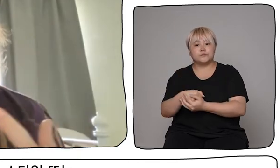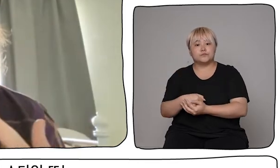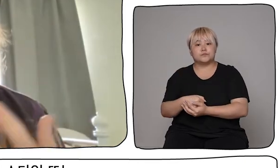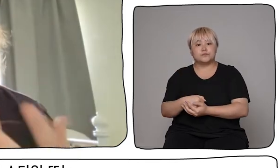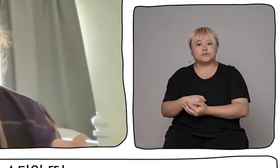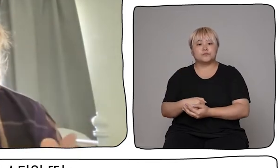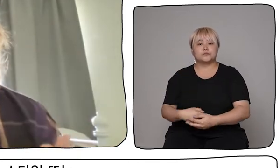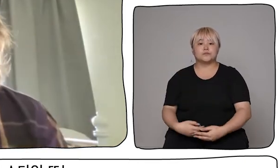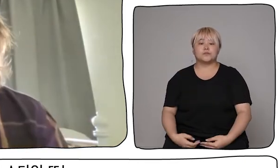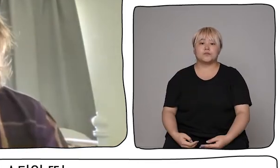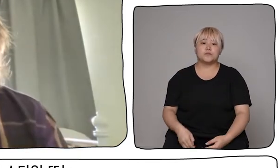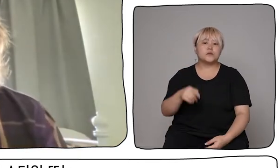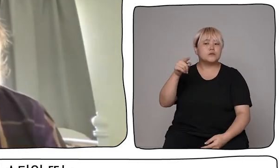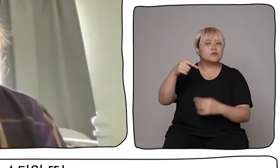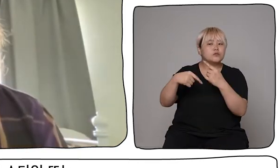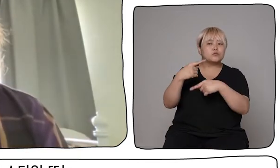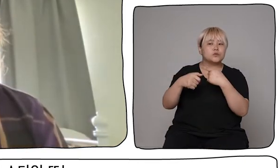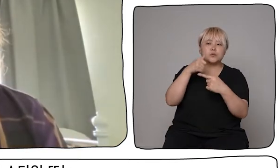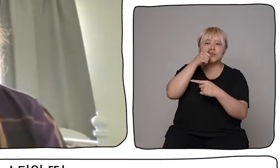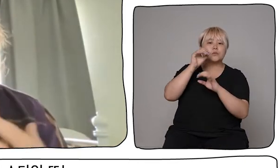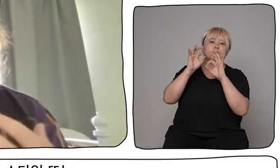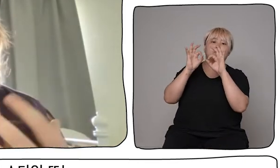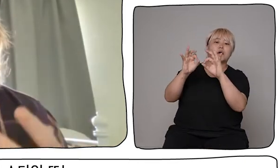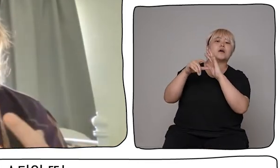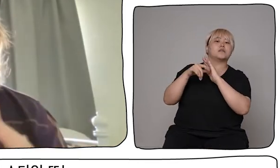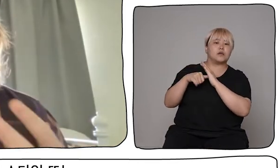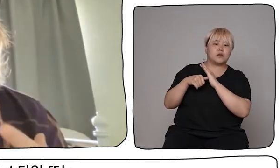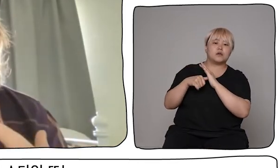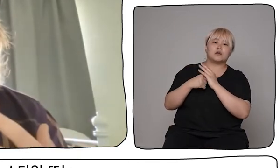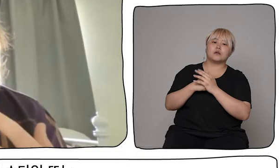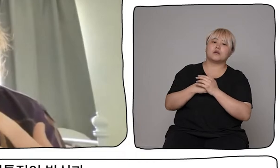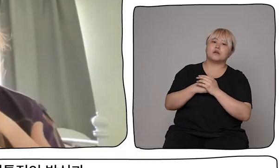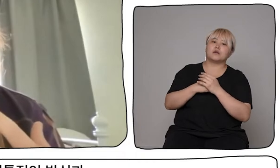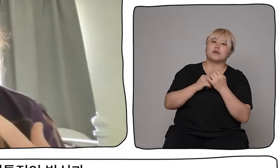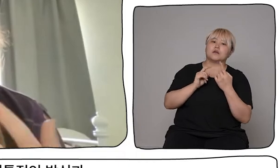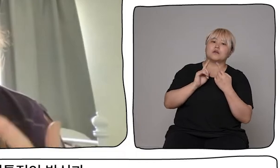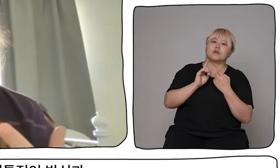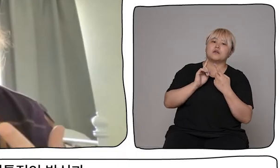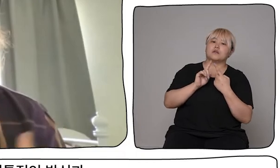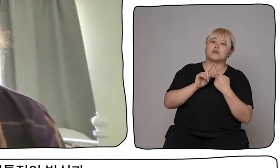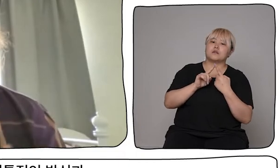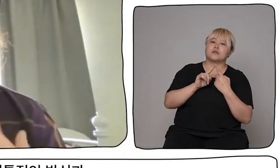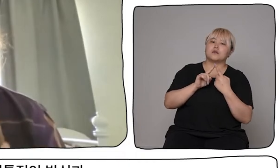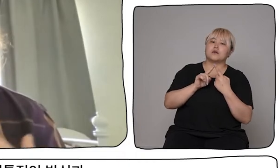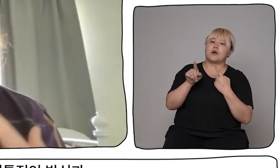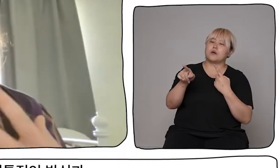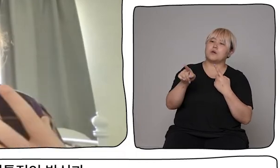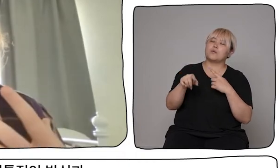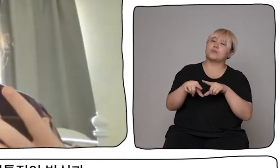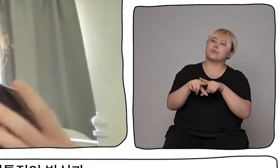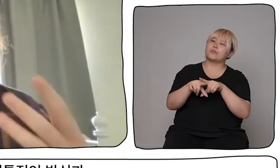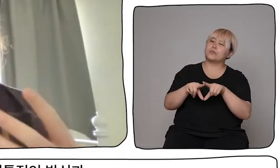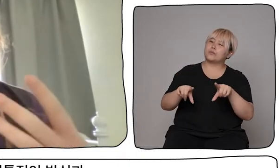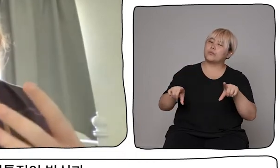presenting work that where sign language interpretation isn't the norm. It doesn't quite